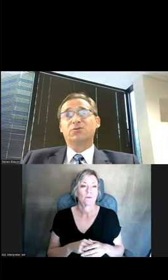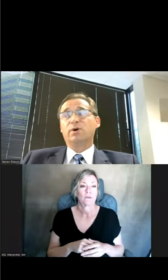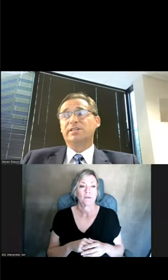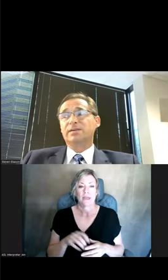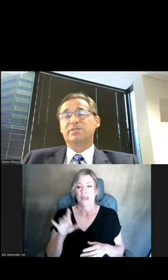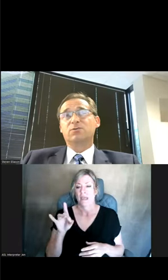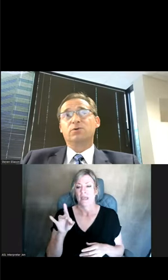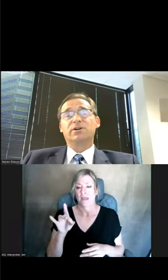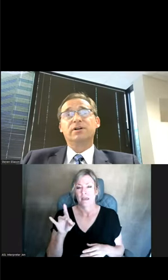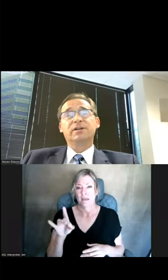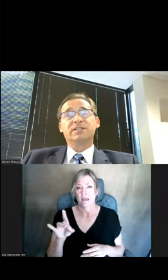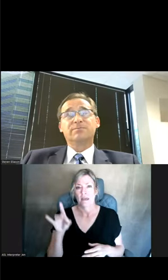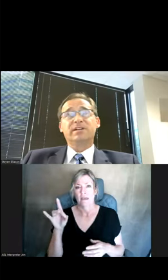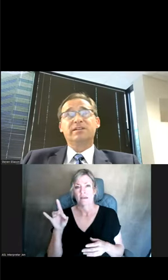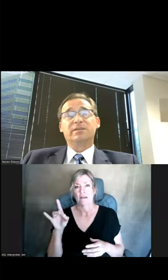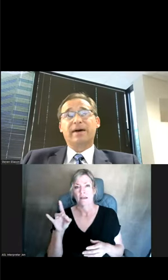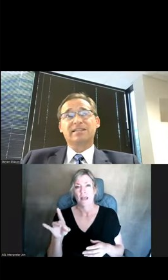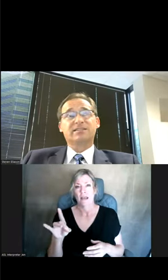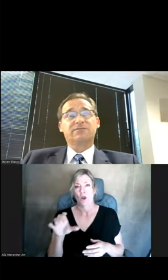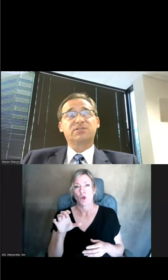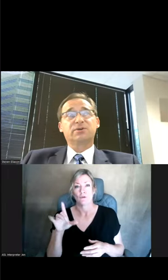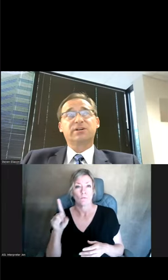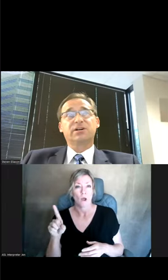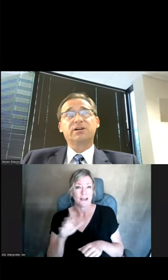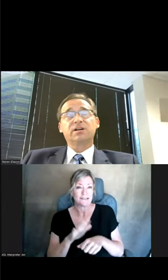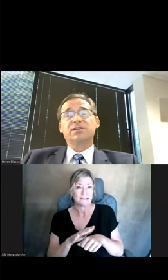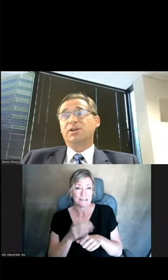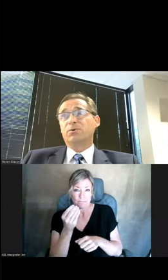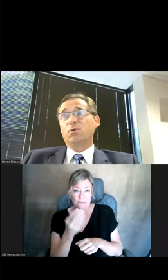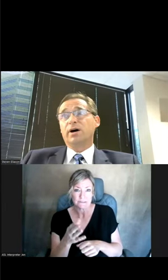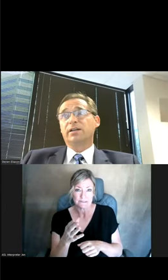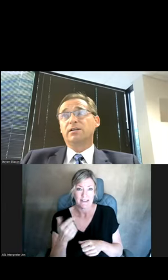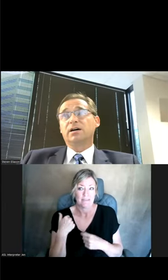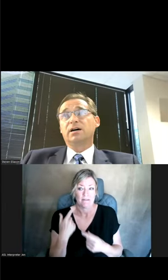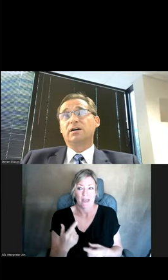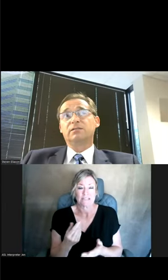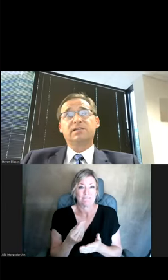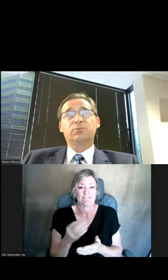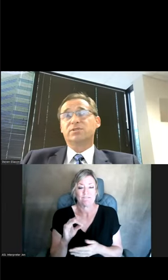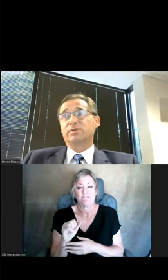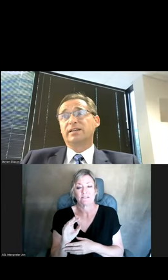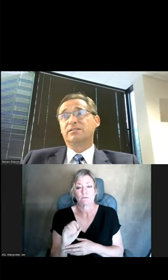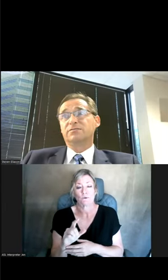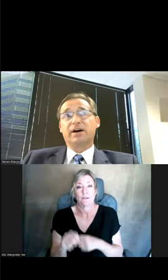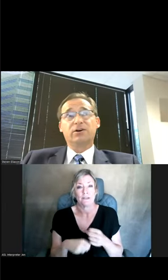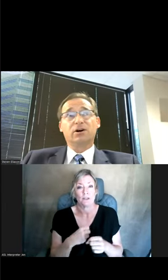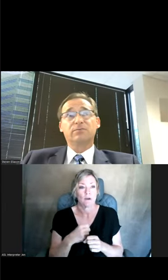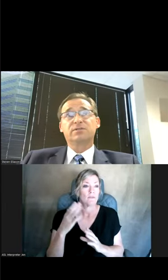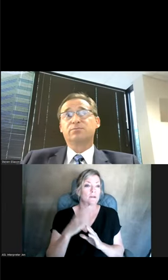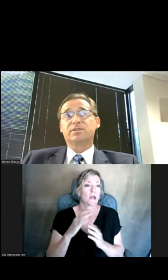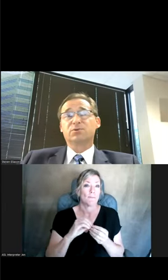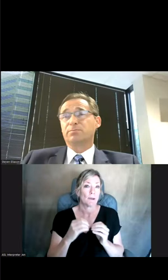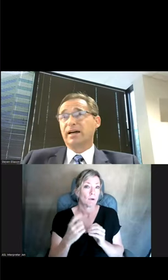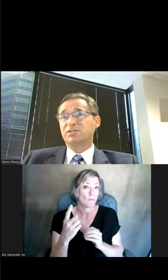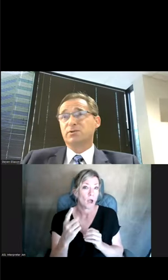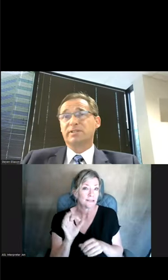801 tips that were submitted in the past fiscal year, the number one tip was related to firearms,